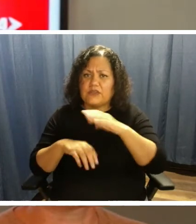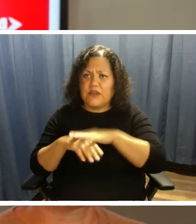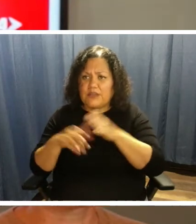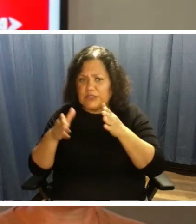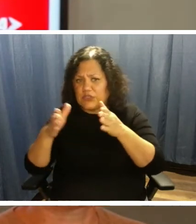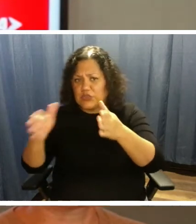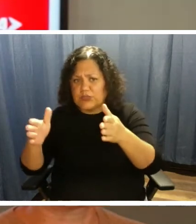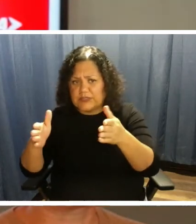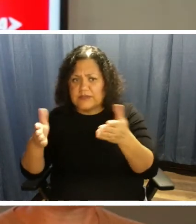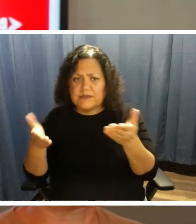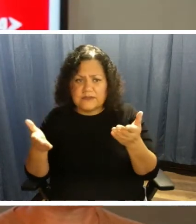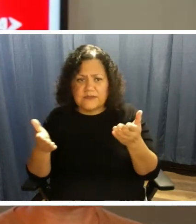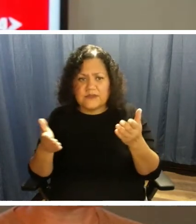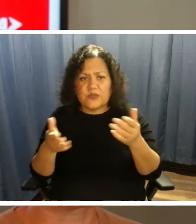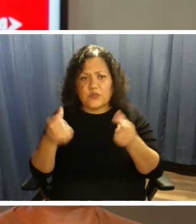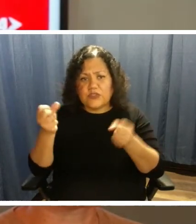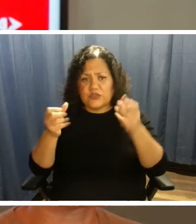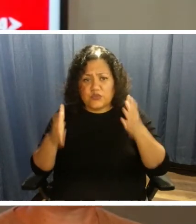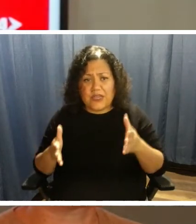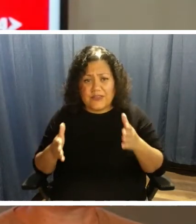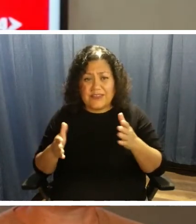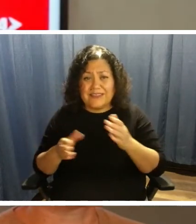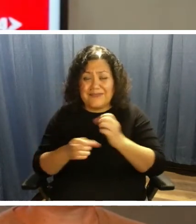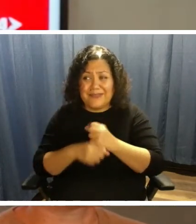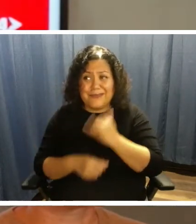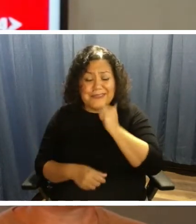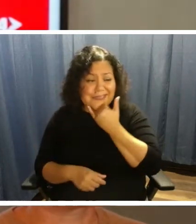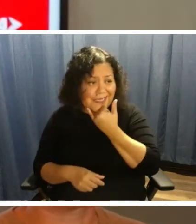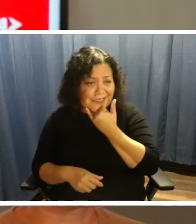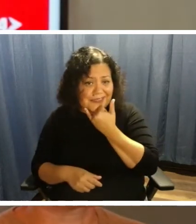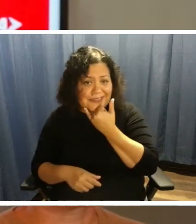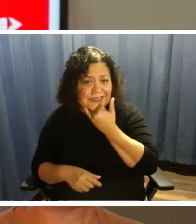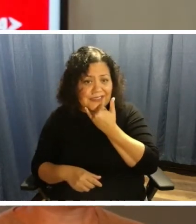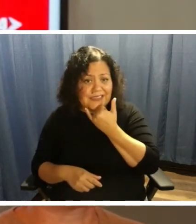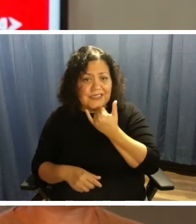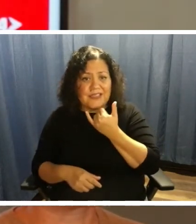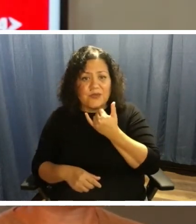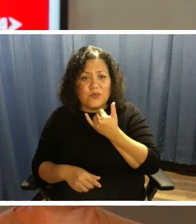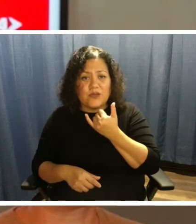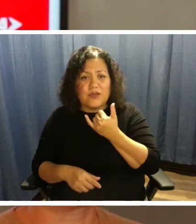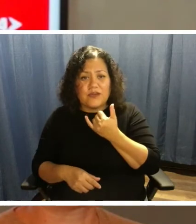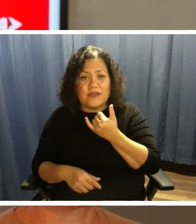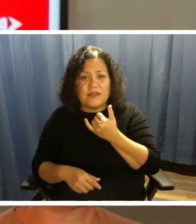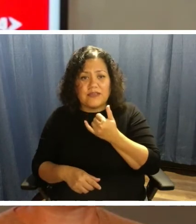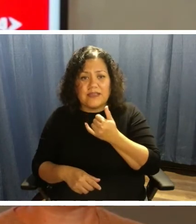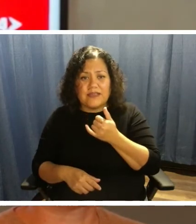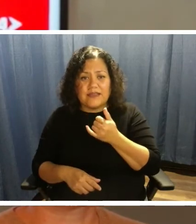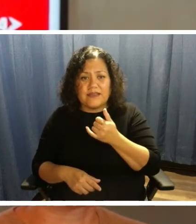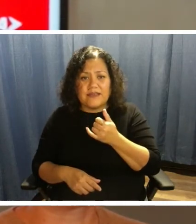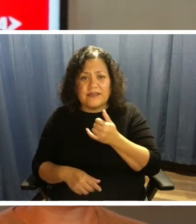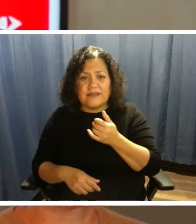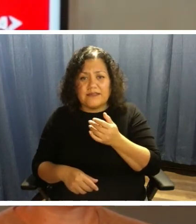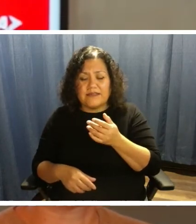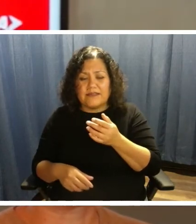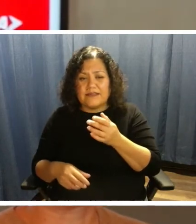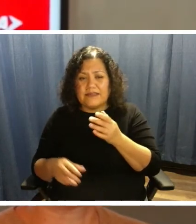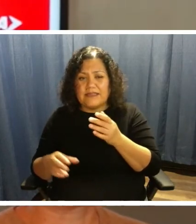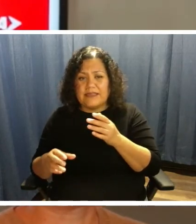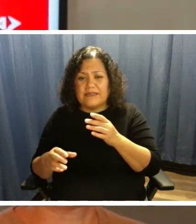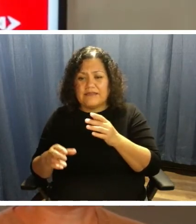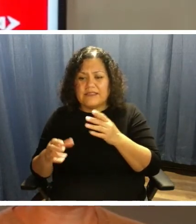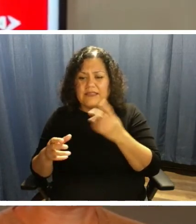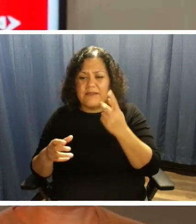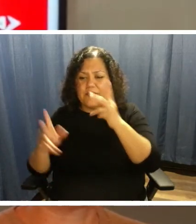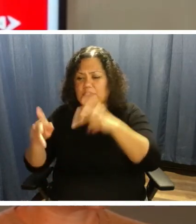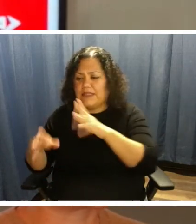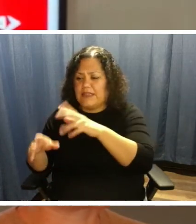drivers have made mistakes where they perform somebody's trip. And so it drops off the screen and